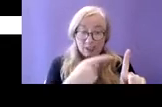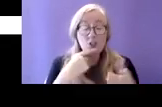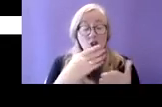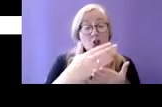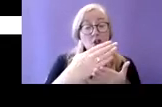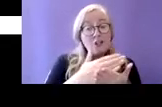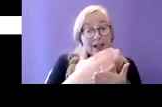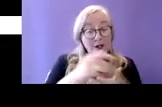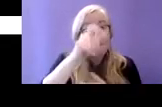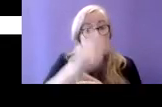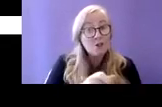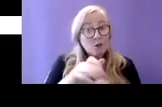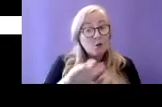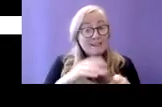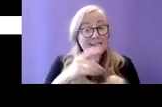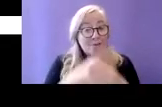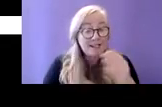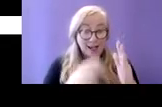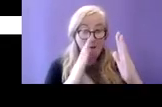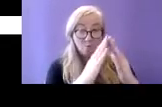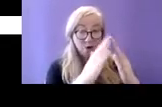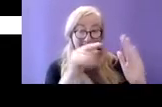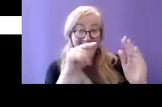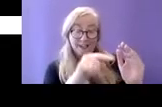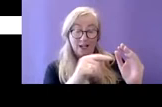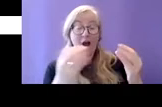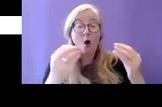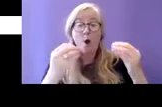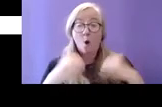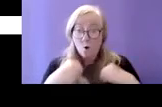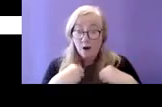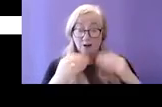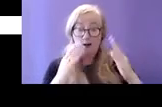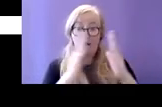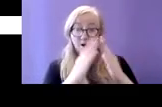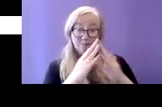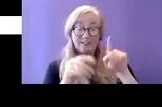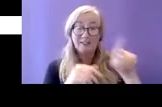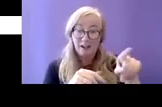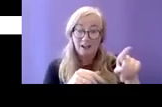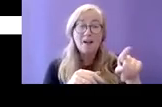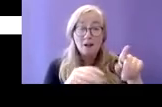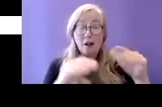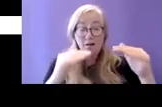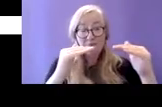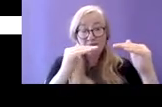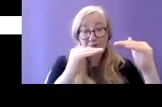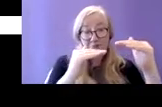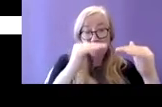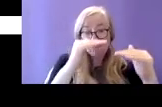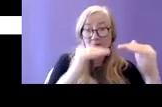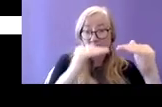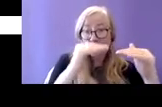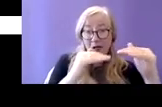is owner occupied is roughly comparable to that for the general population however